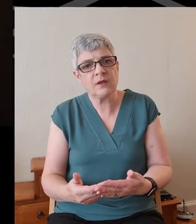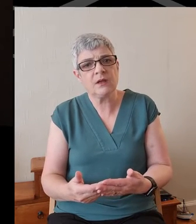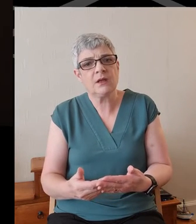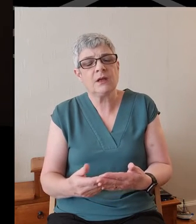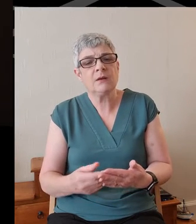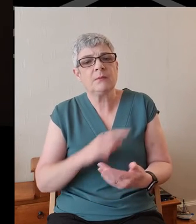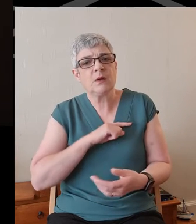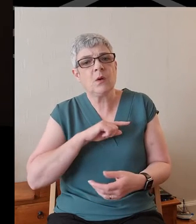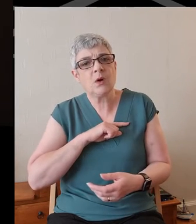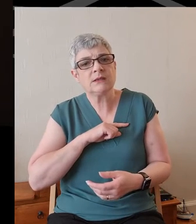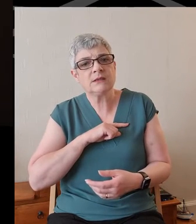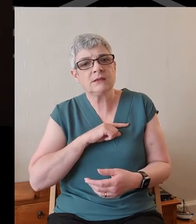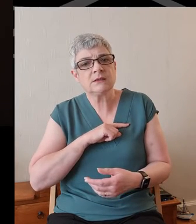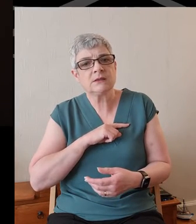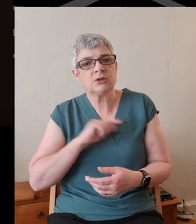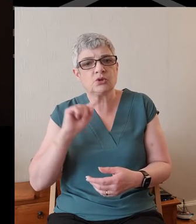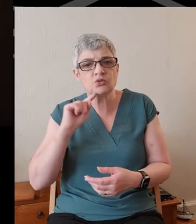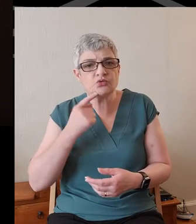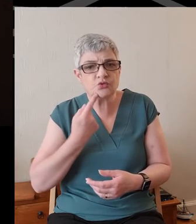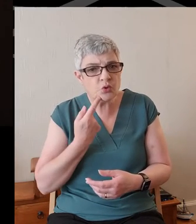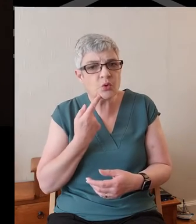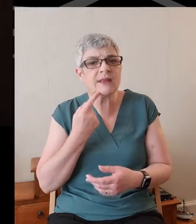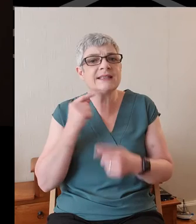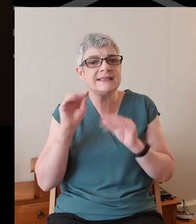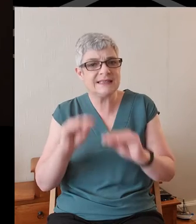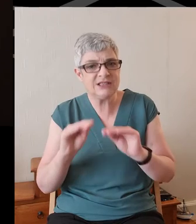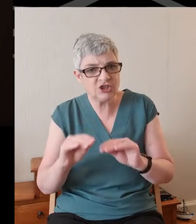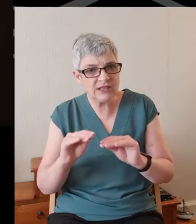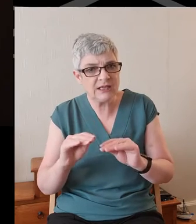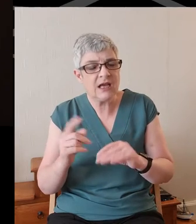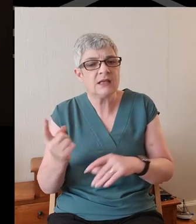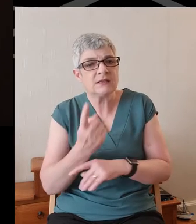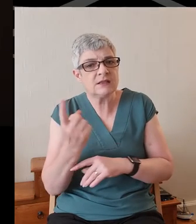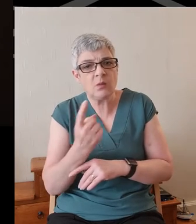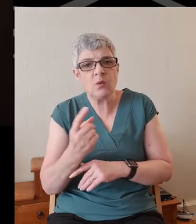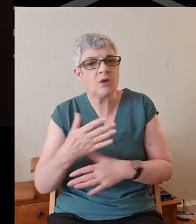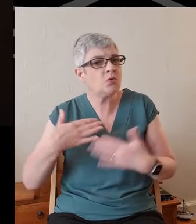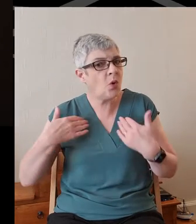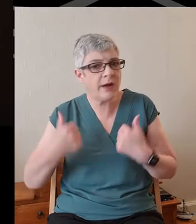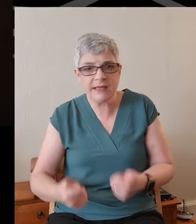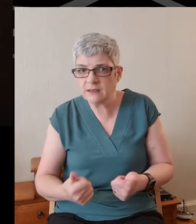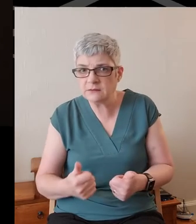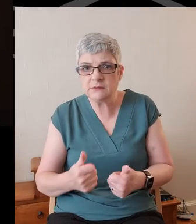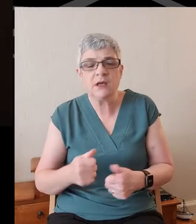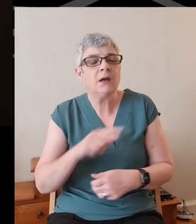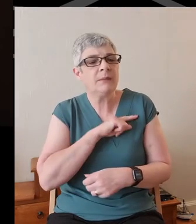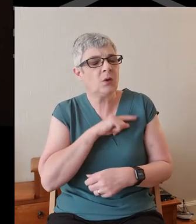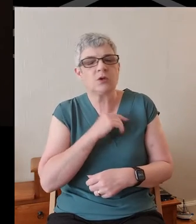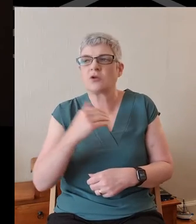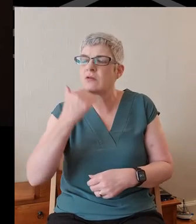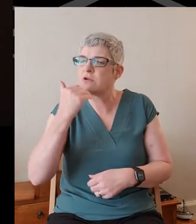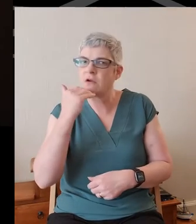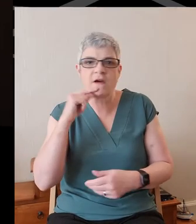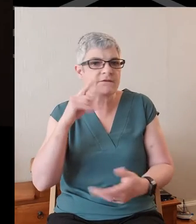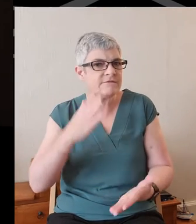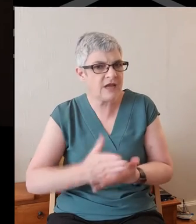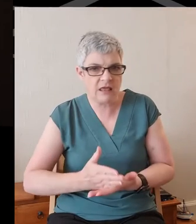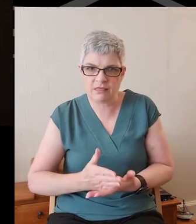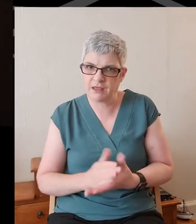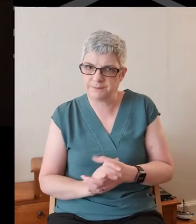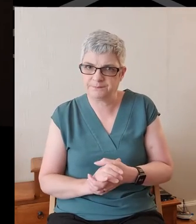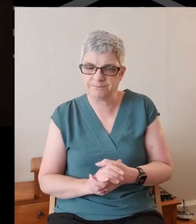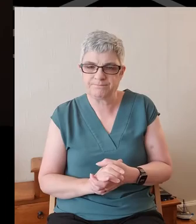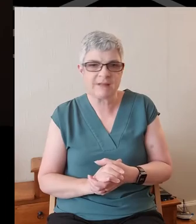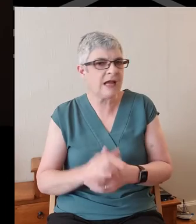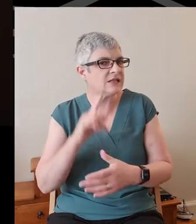by the cruel teaching that someone has not been healed because they didn't have enough faith. It's